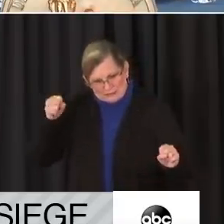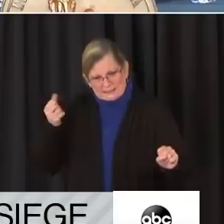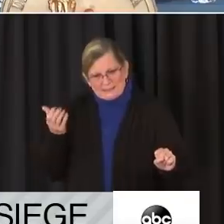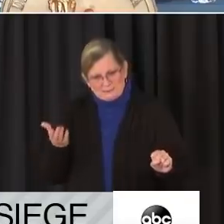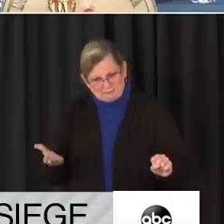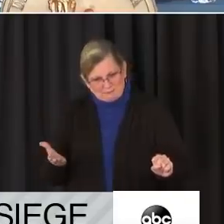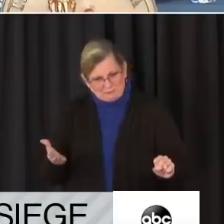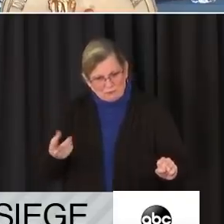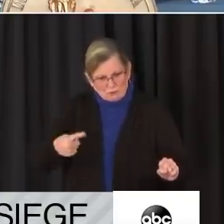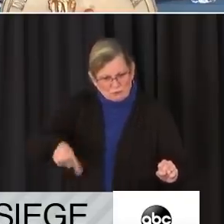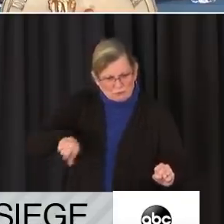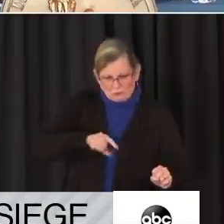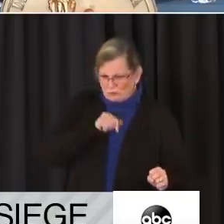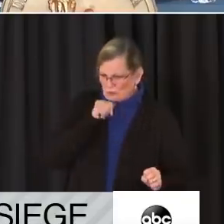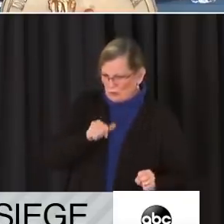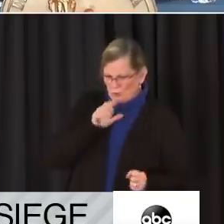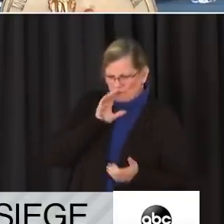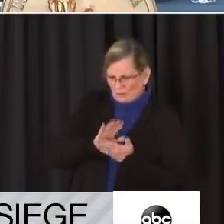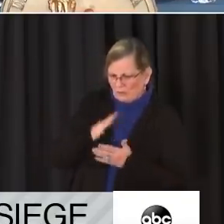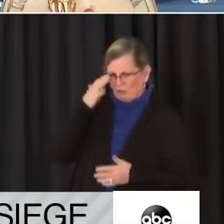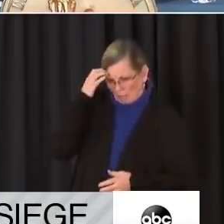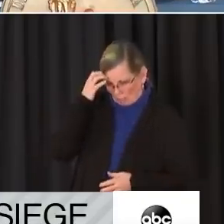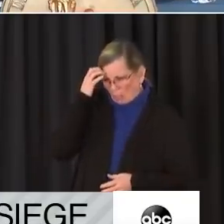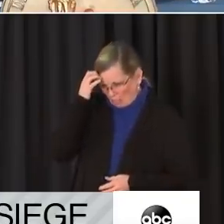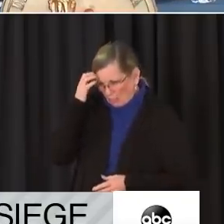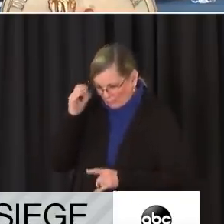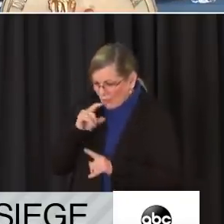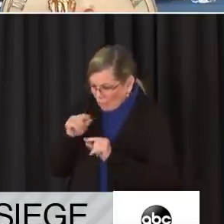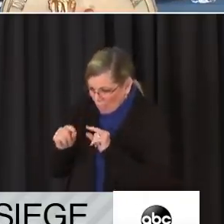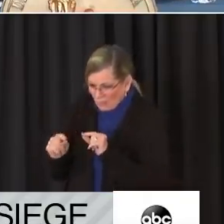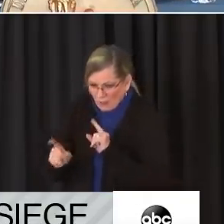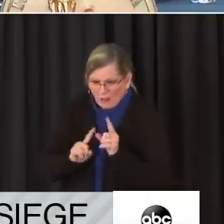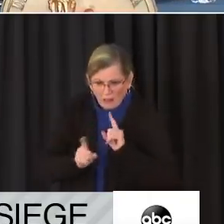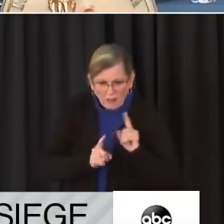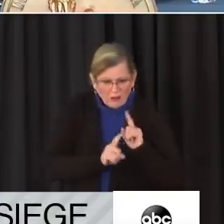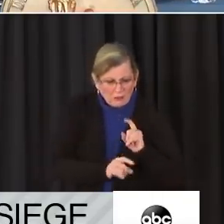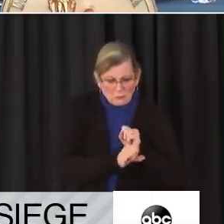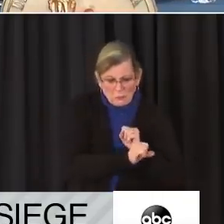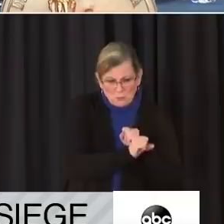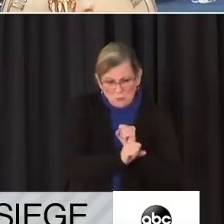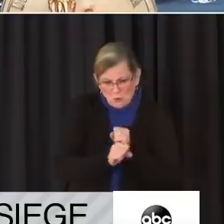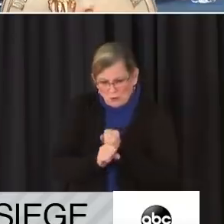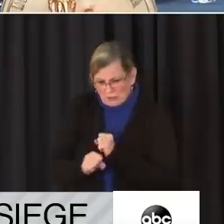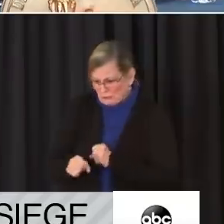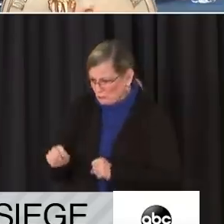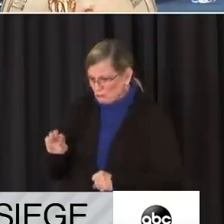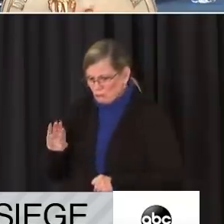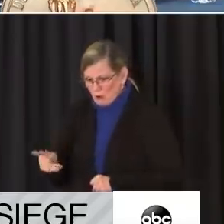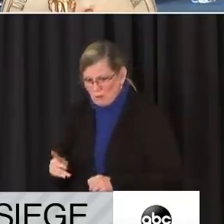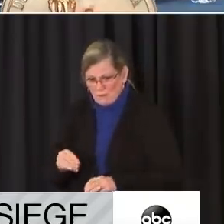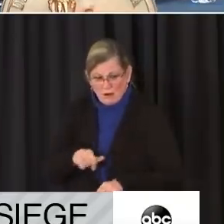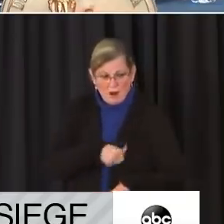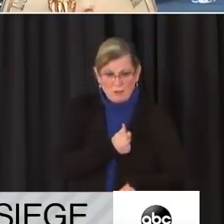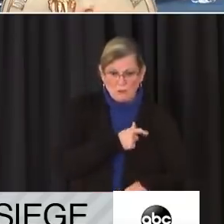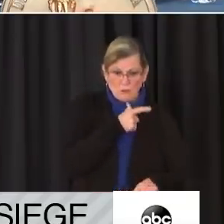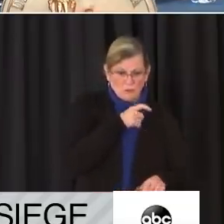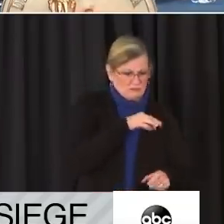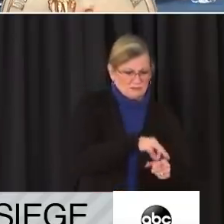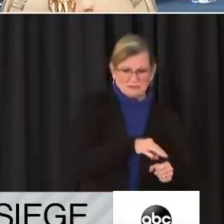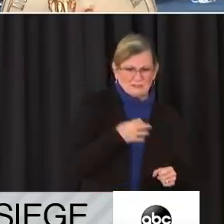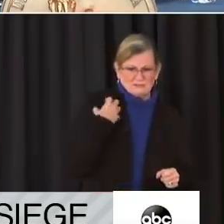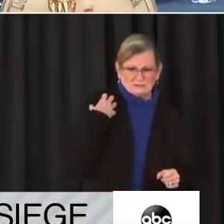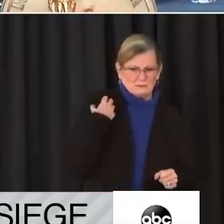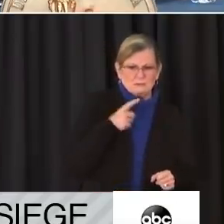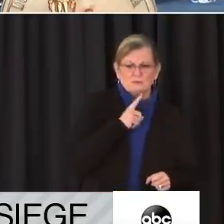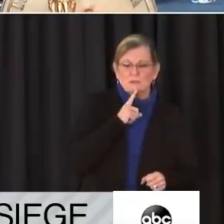baseless conspiracies that have been peddled by him and by other elected officials, that the